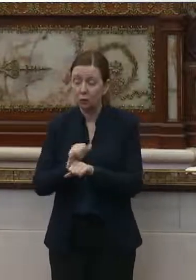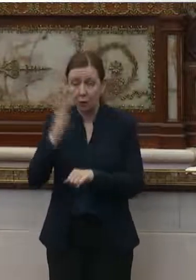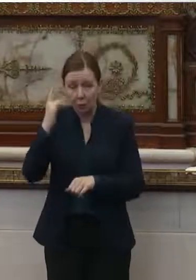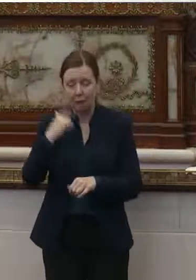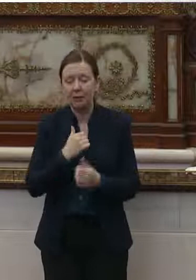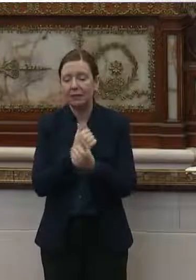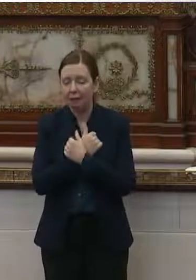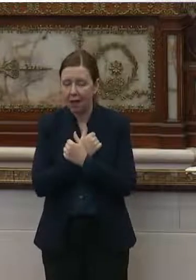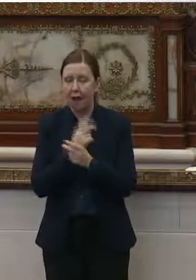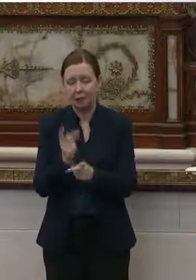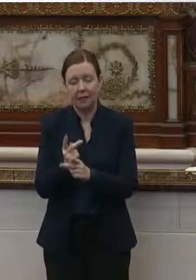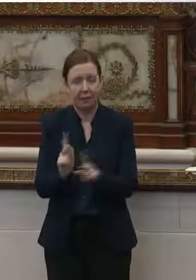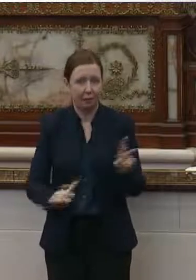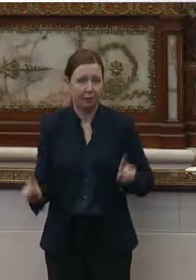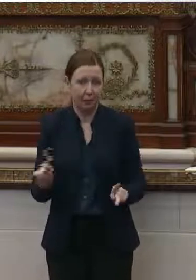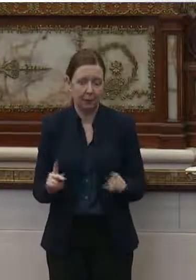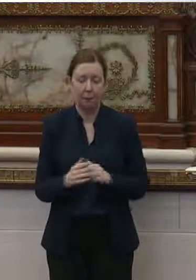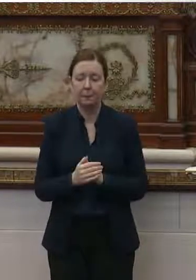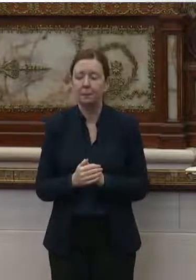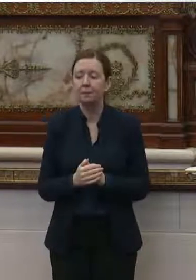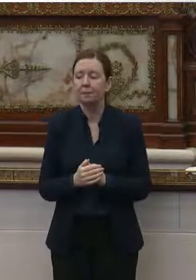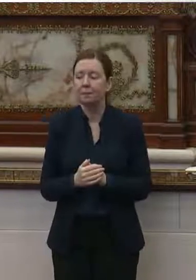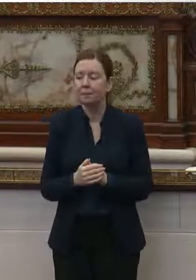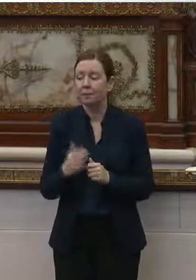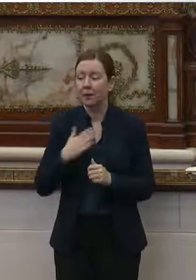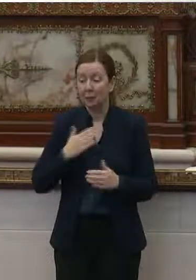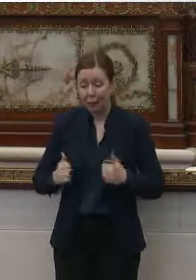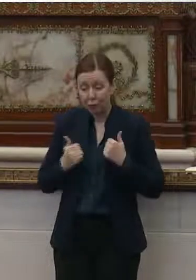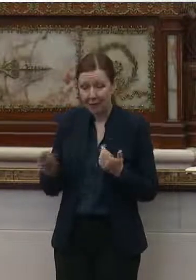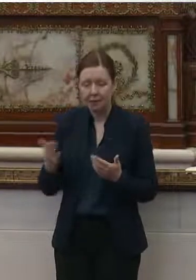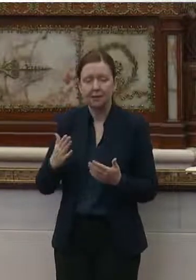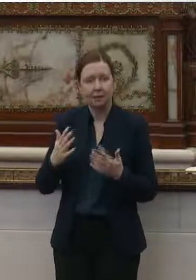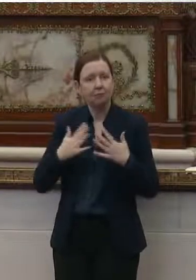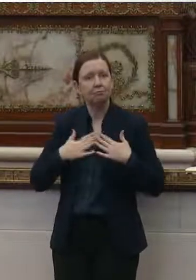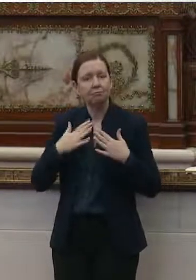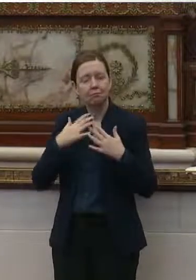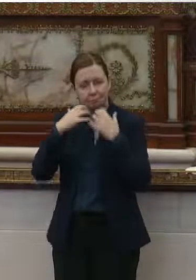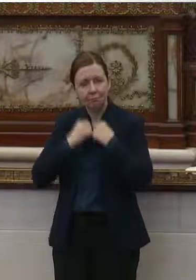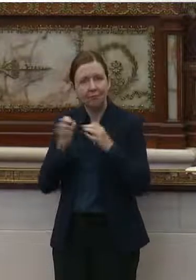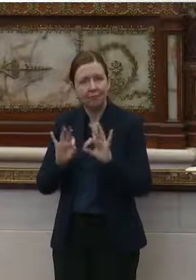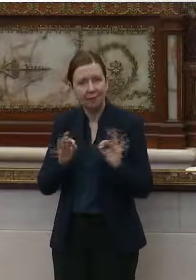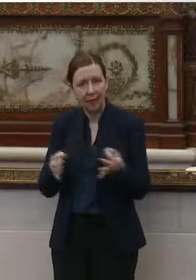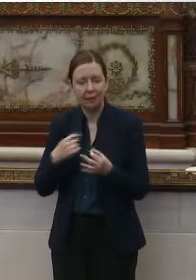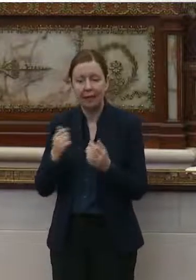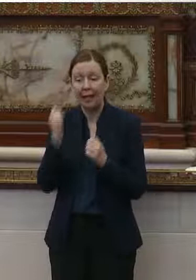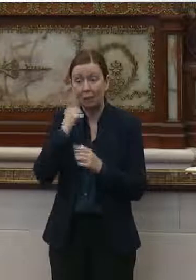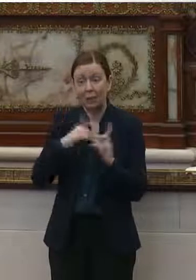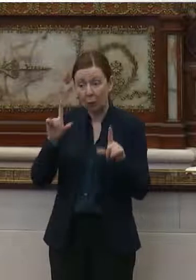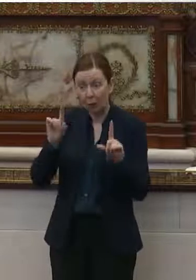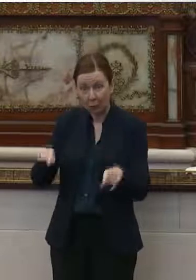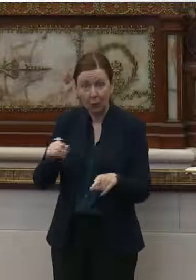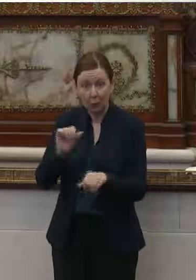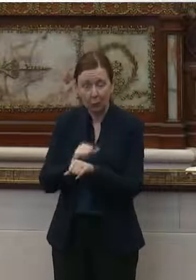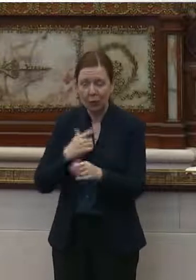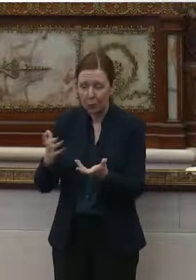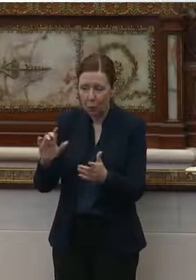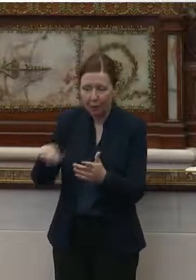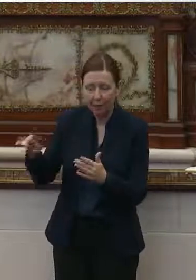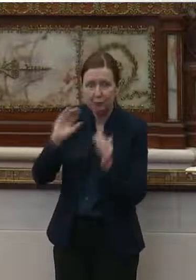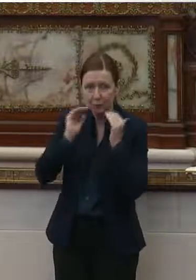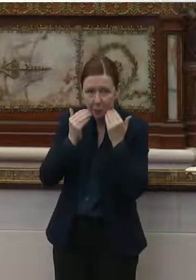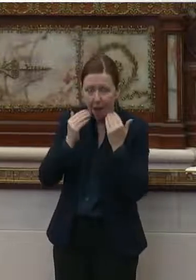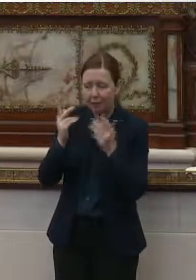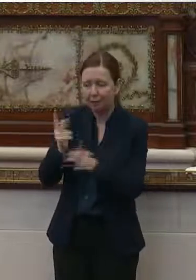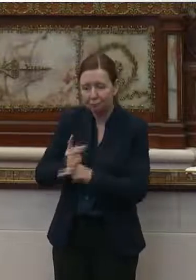I love caring for people. My residents are my family. Every day I go to work, I want to bring a smile to their face, care for them